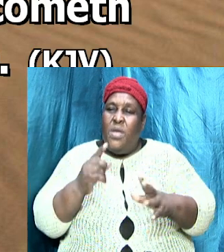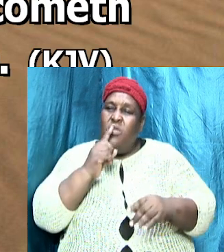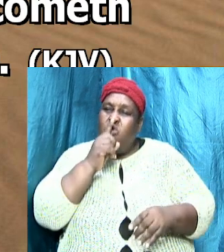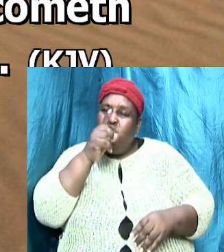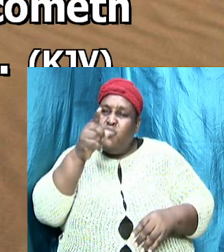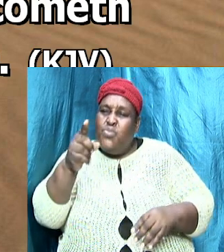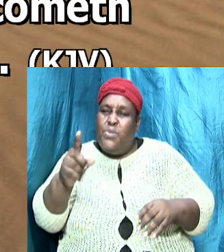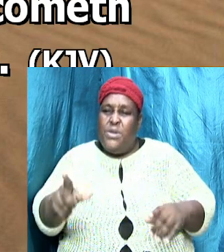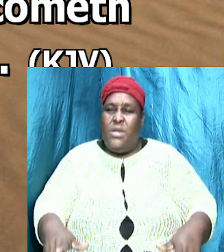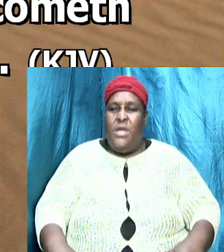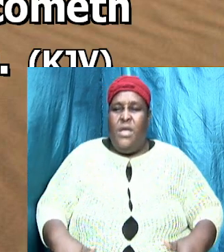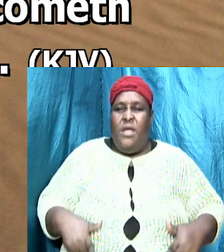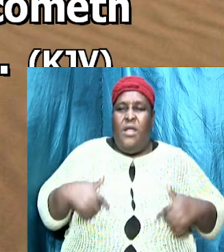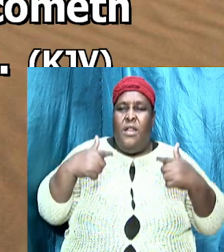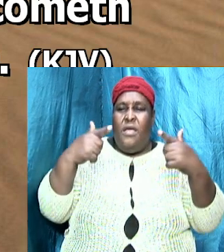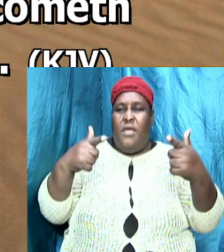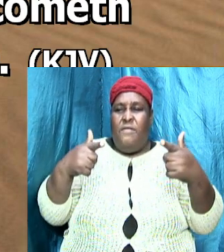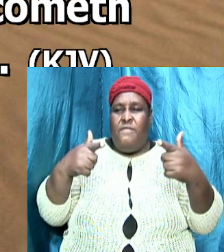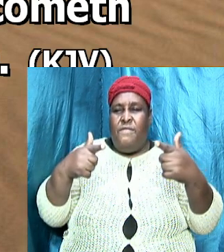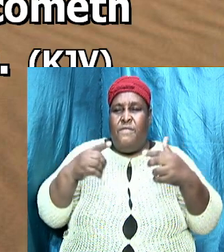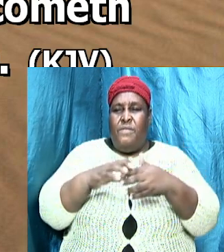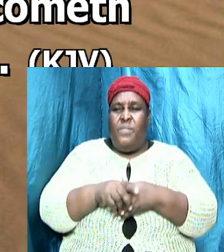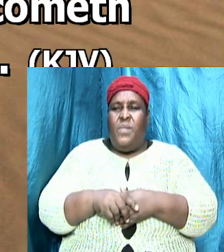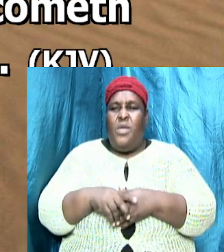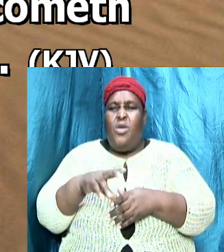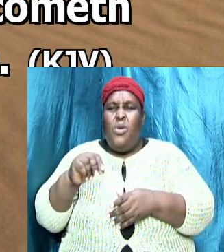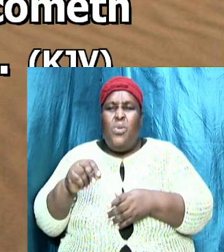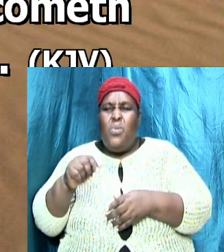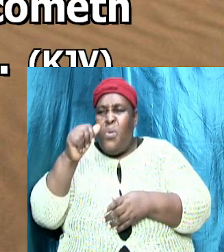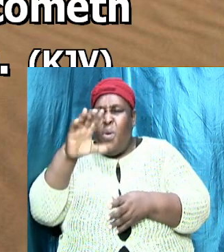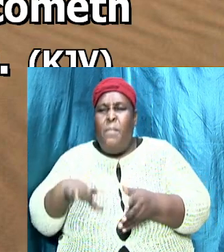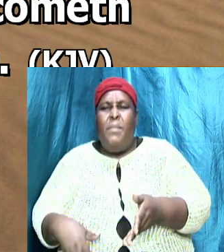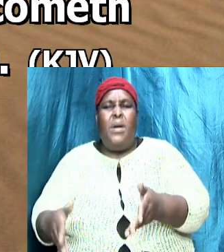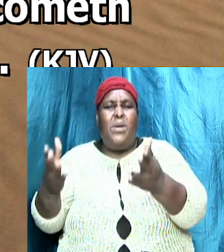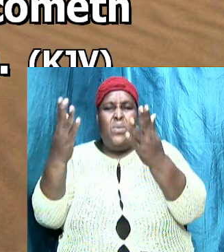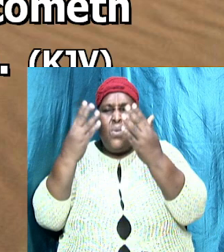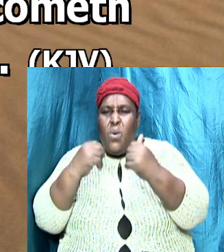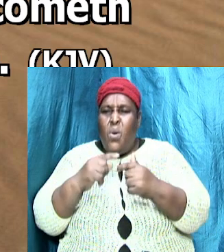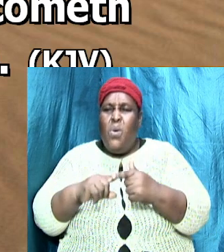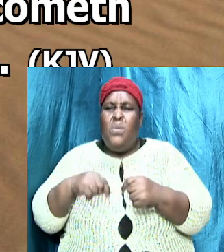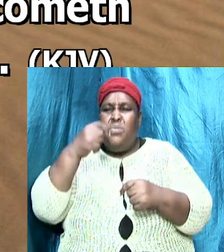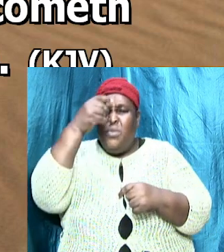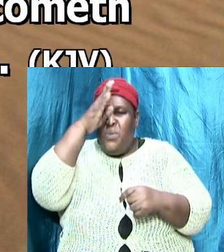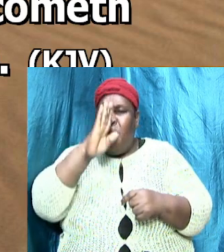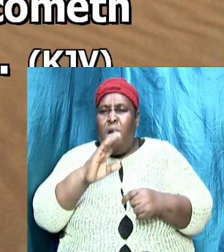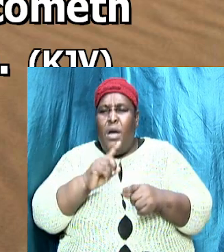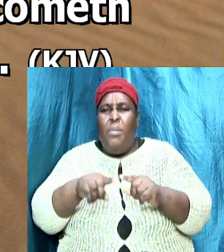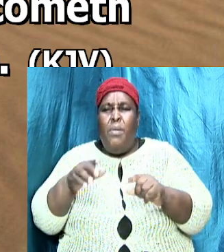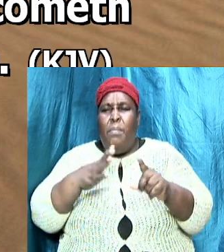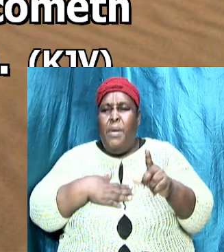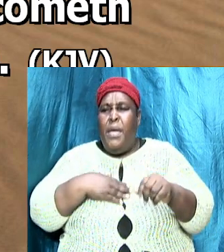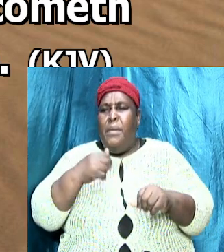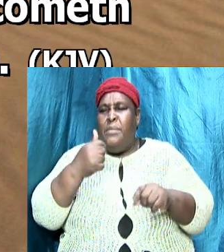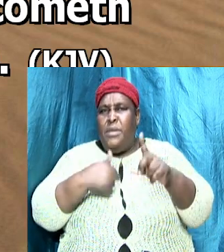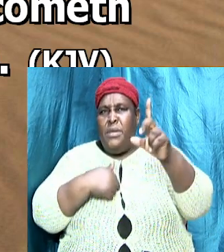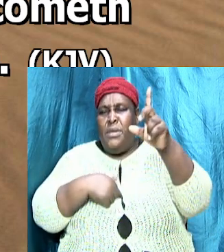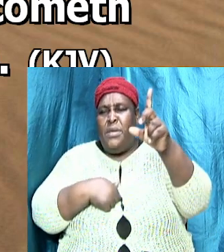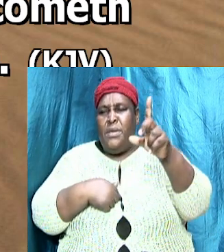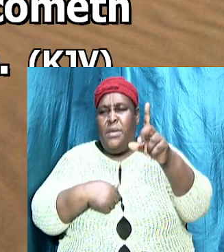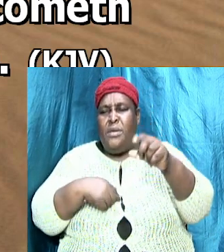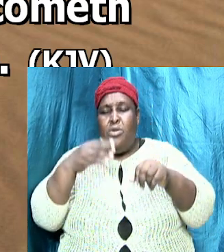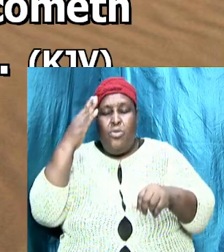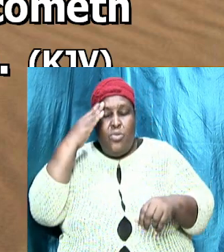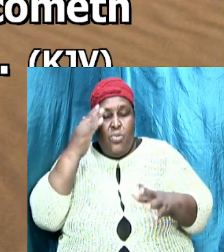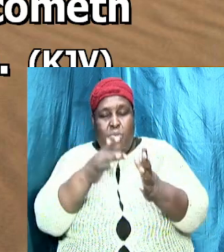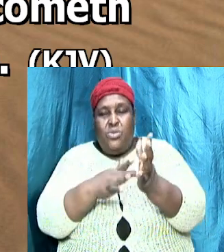and the life no man cometh unto the father but by me to know